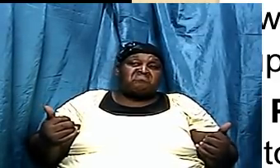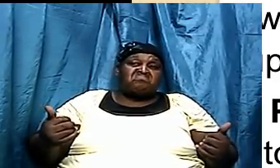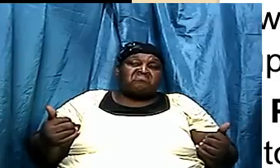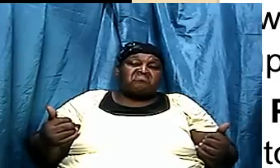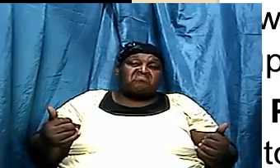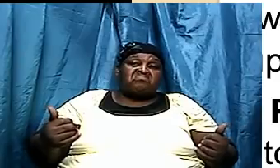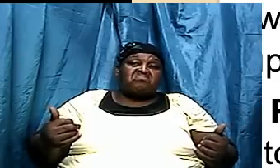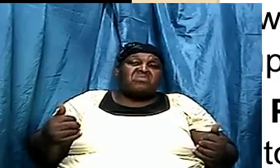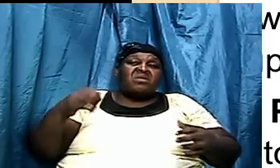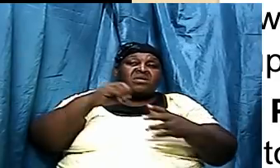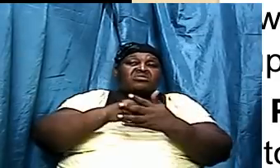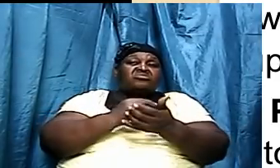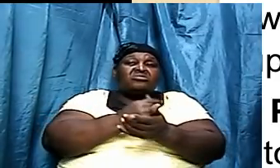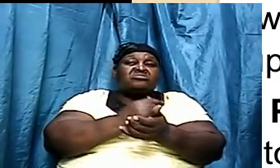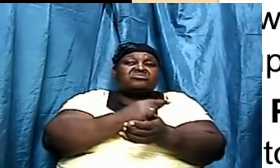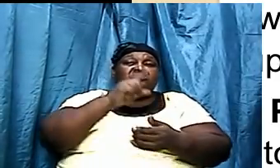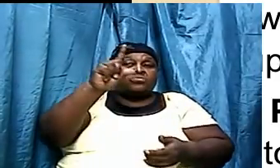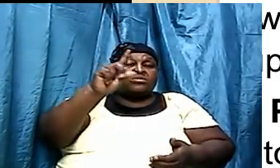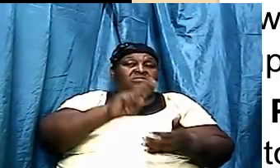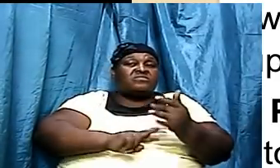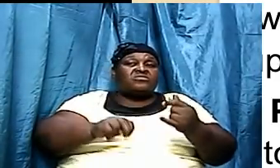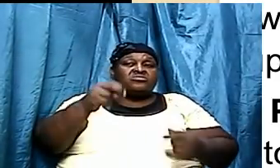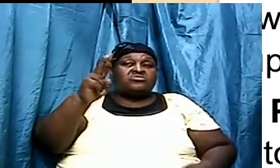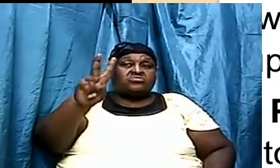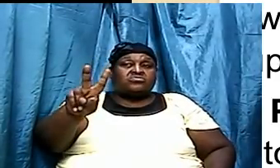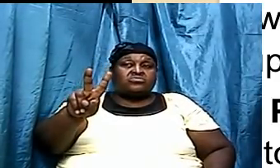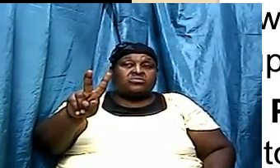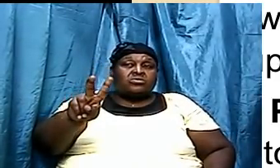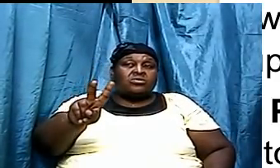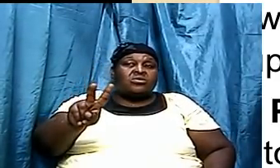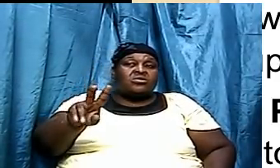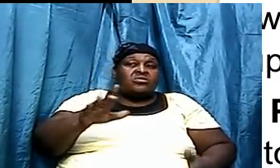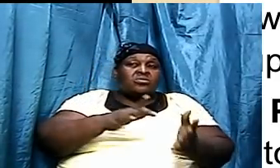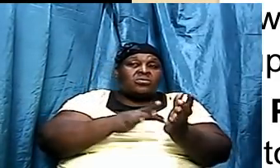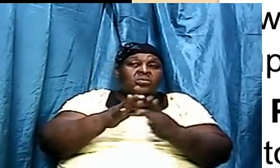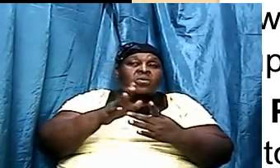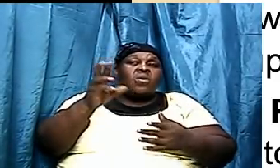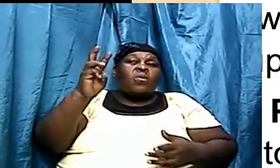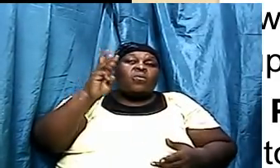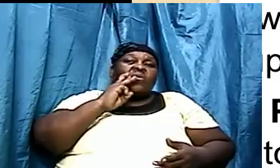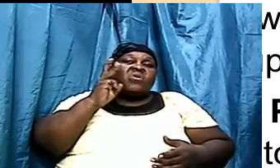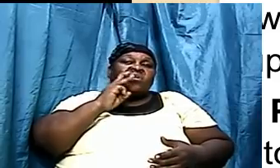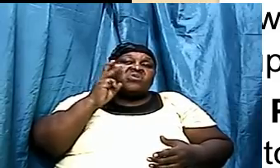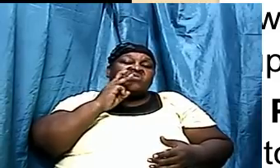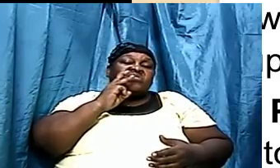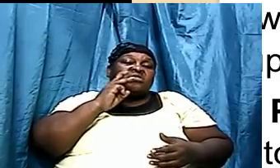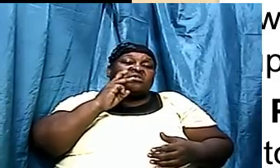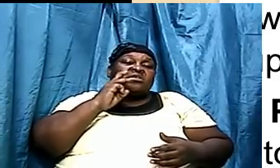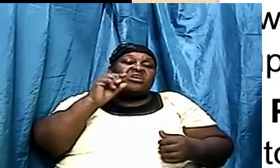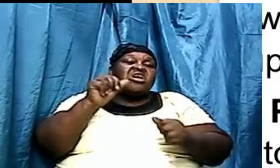in Genesis chapter one verse two the Bible shows us that water was everywhere